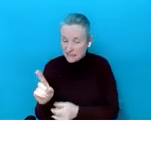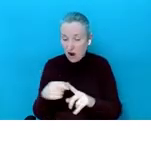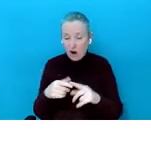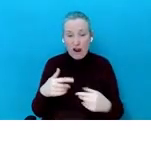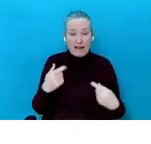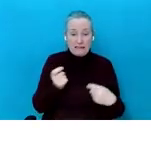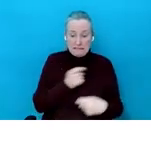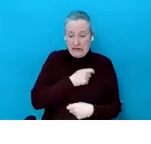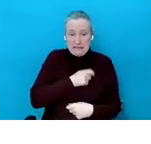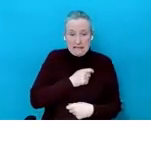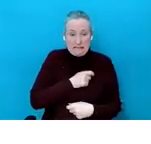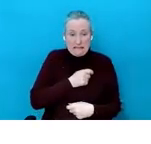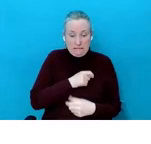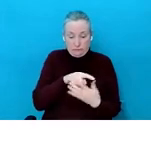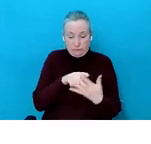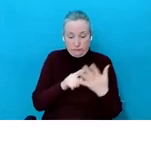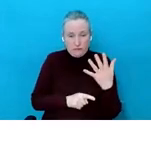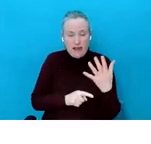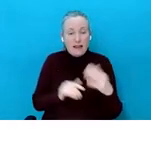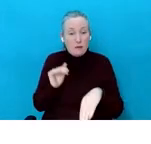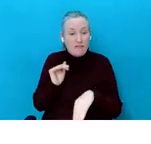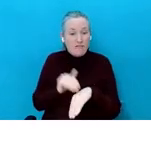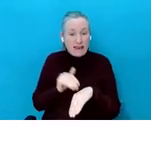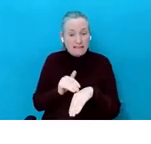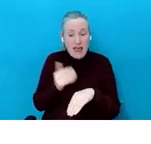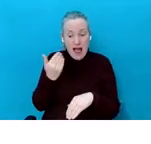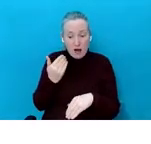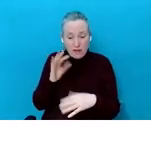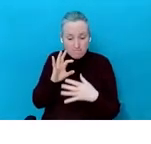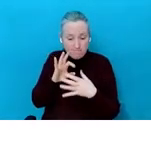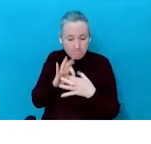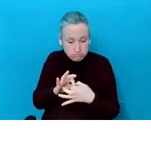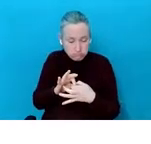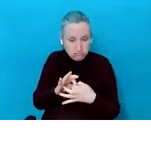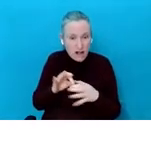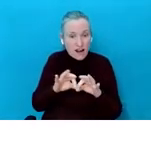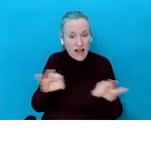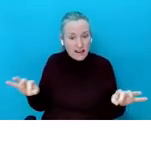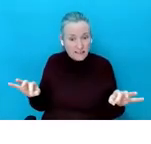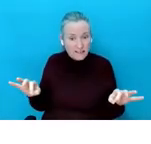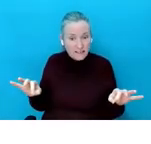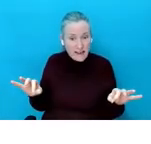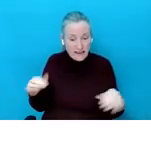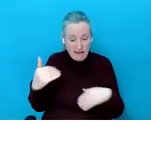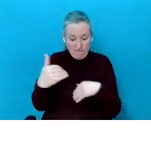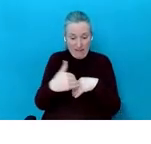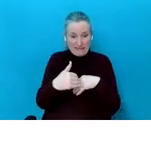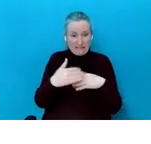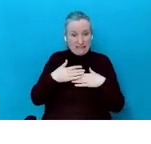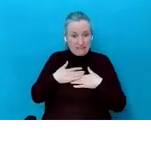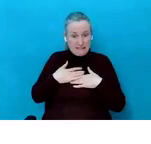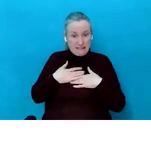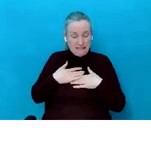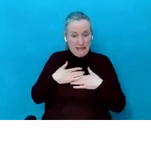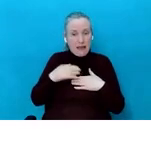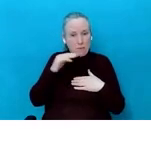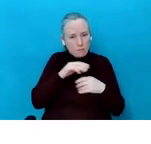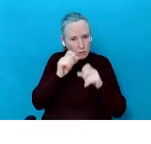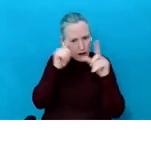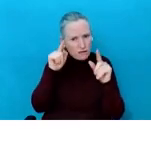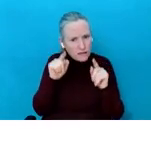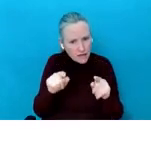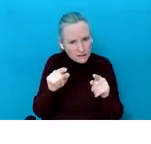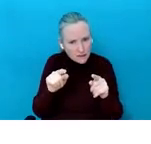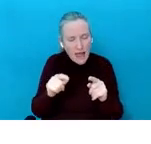and how that affects them. And I think that's really important to be aware of. And there's been a lot of research as well